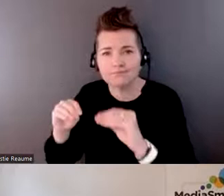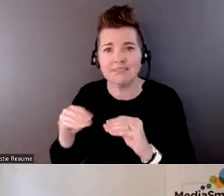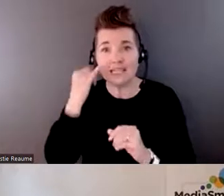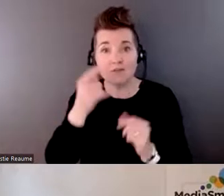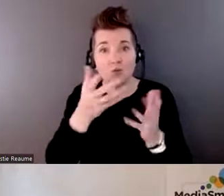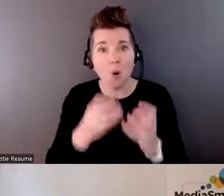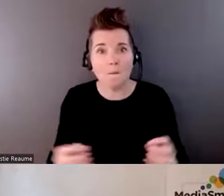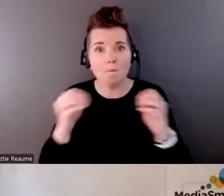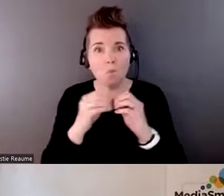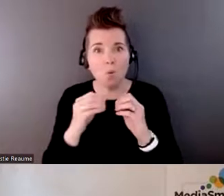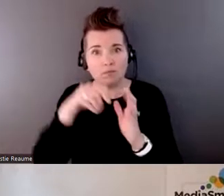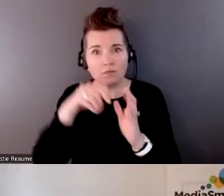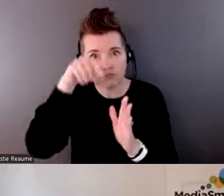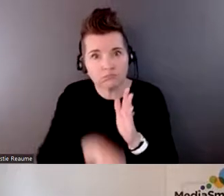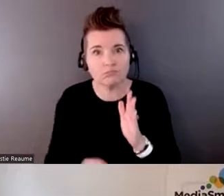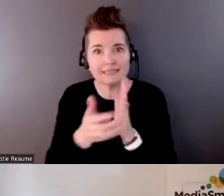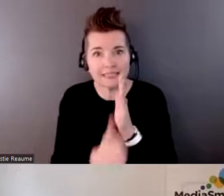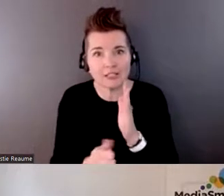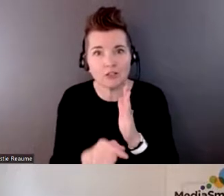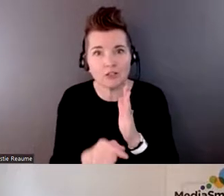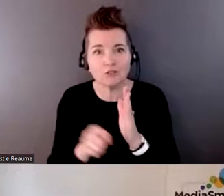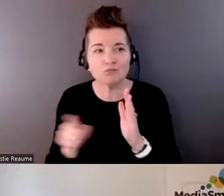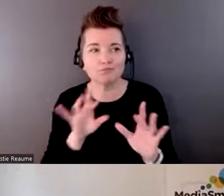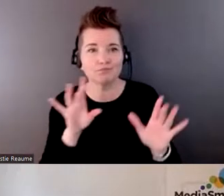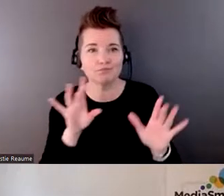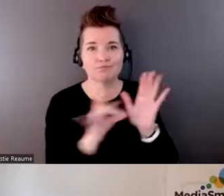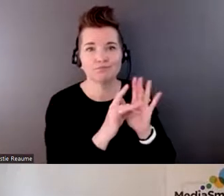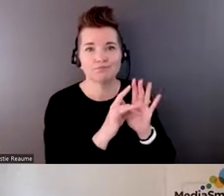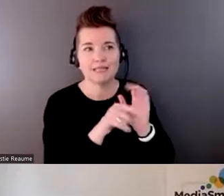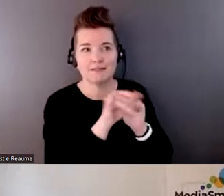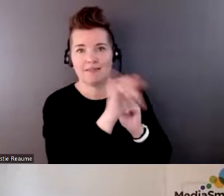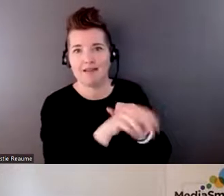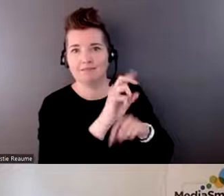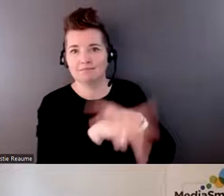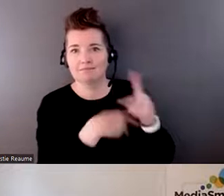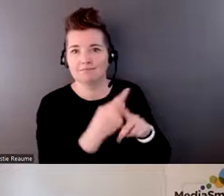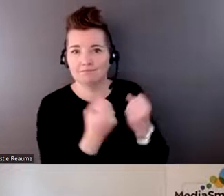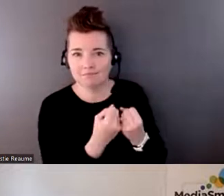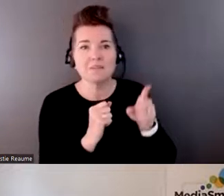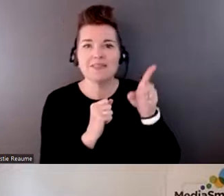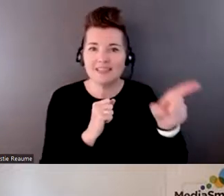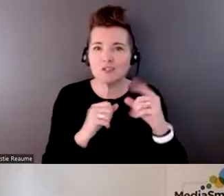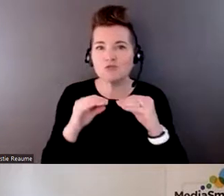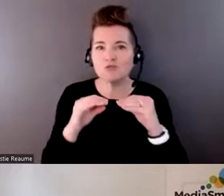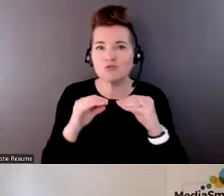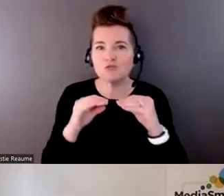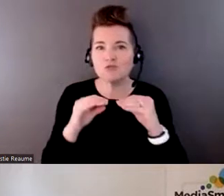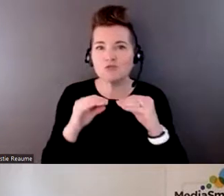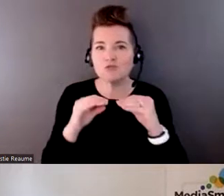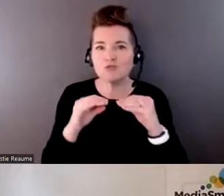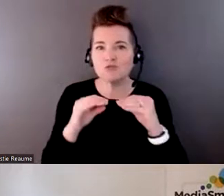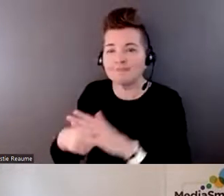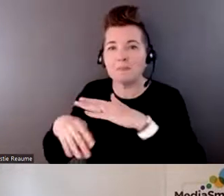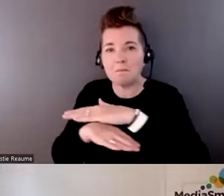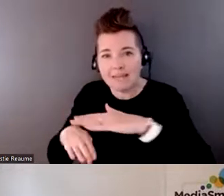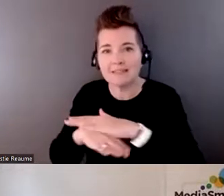skills, it's a combination of sort of digital skills. But it's also some of those critical competencies I mentioned earlier that are key to